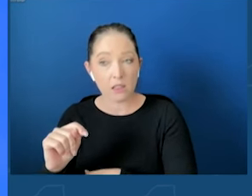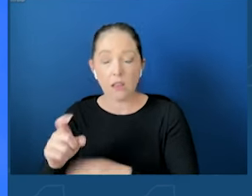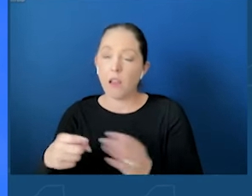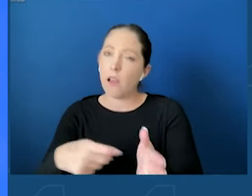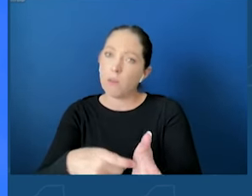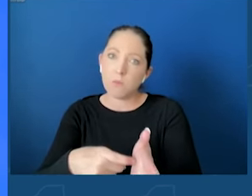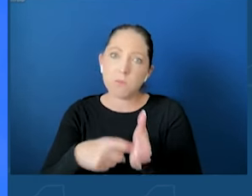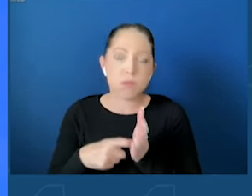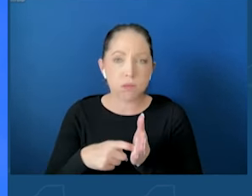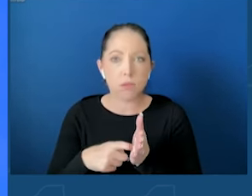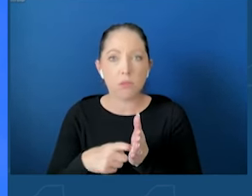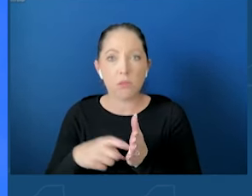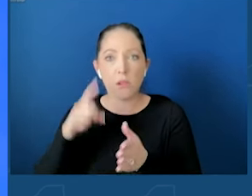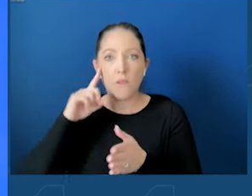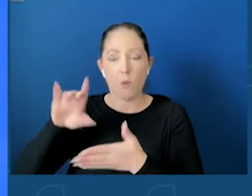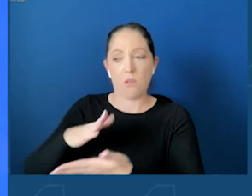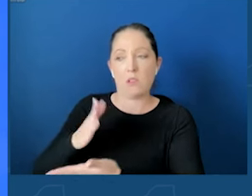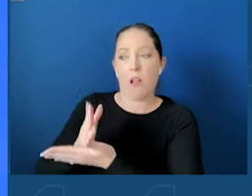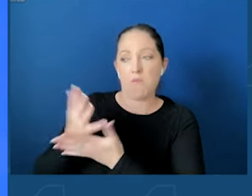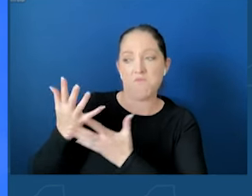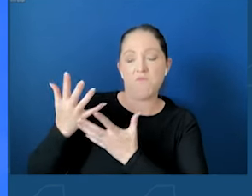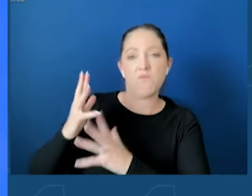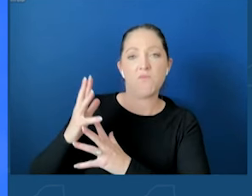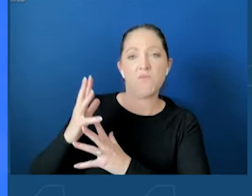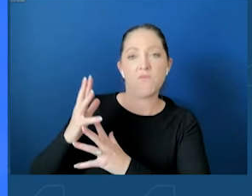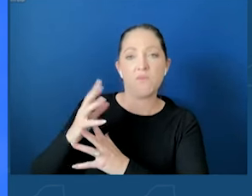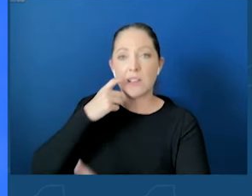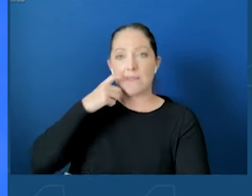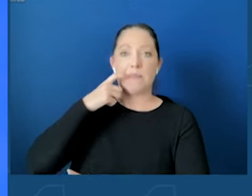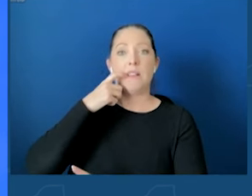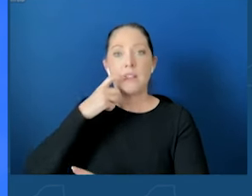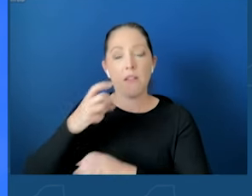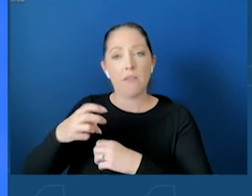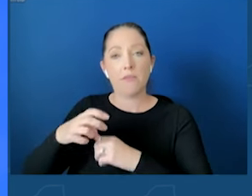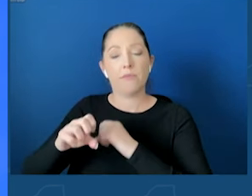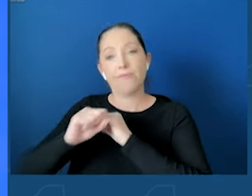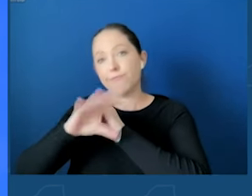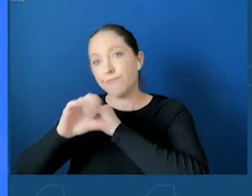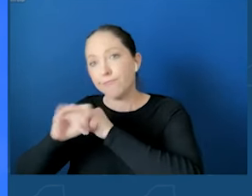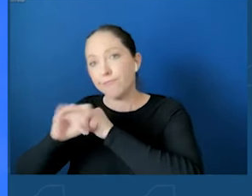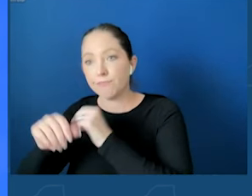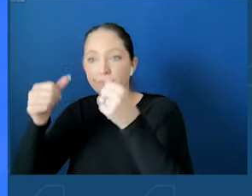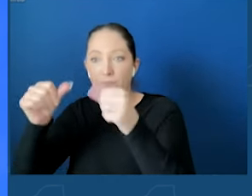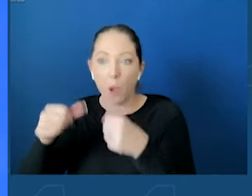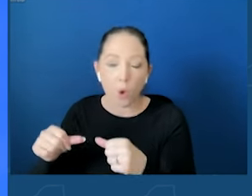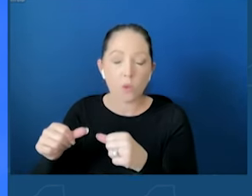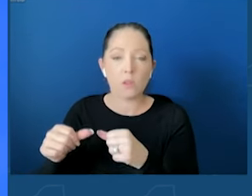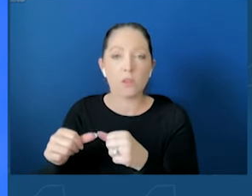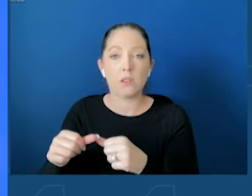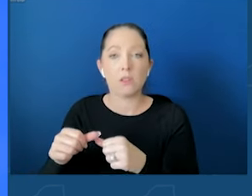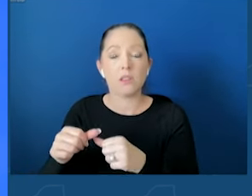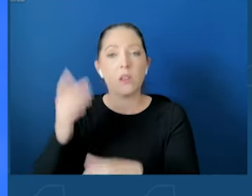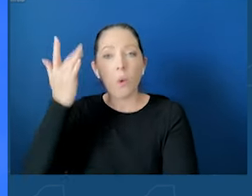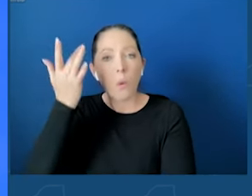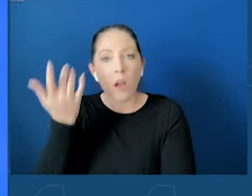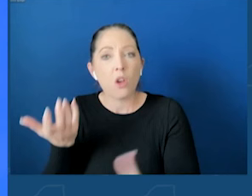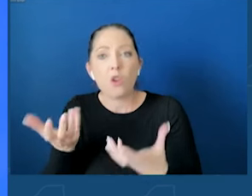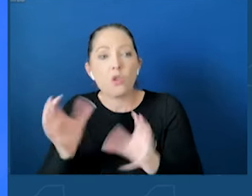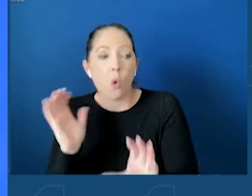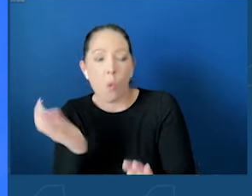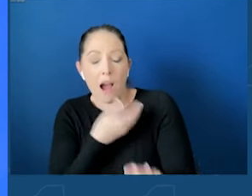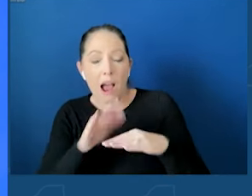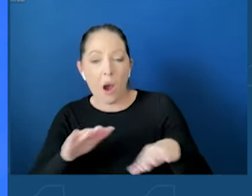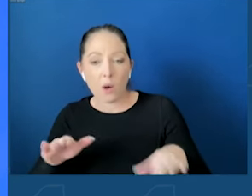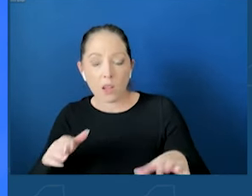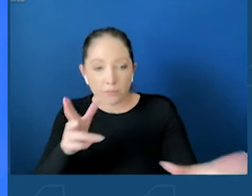nature on social media platforms so that our kids are not spending hours and hours online consuming harmful